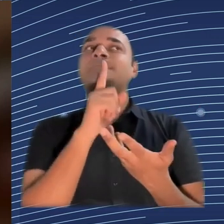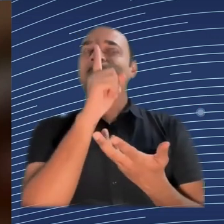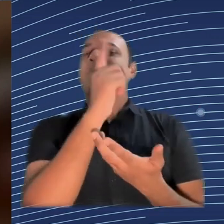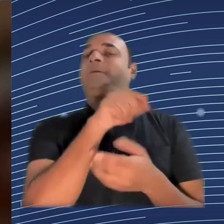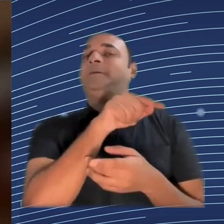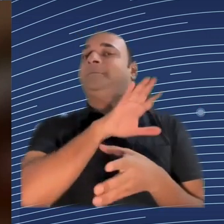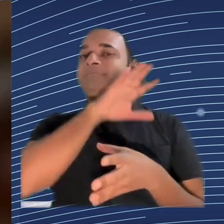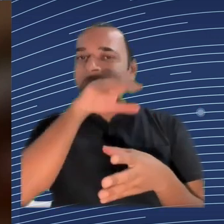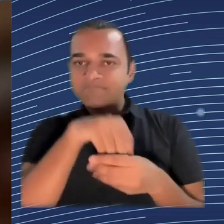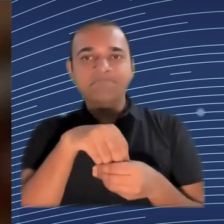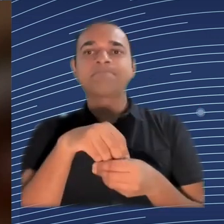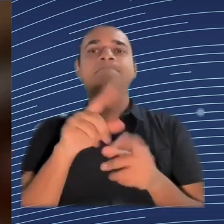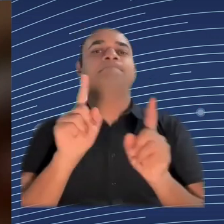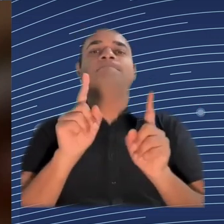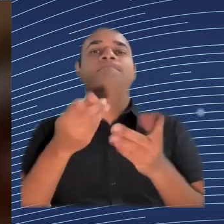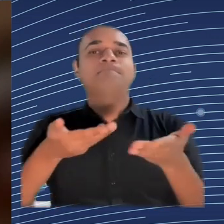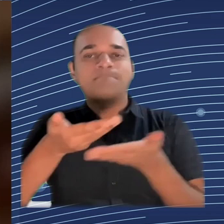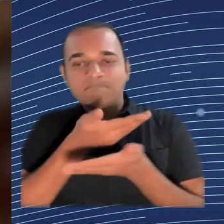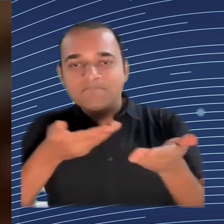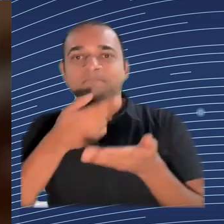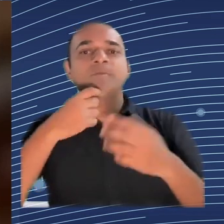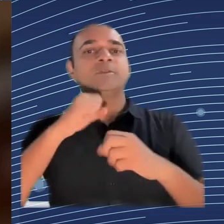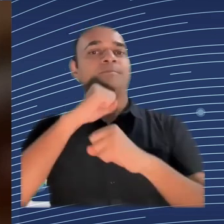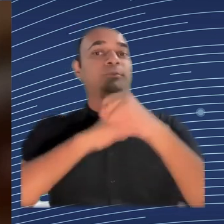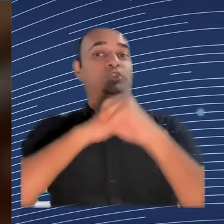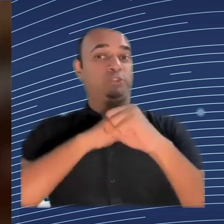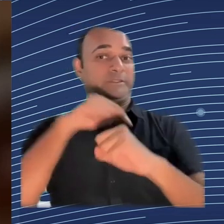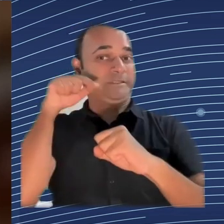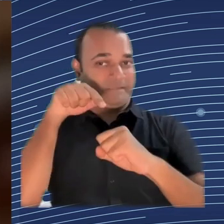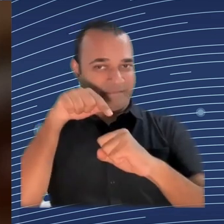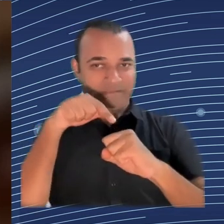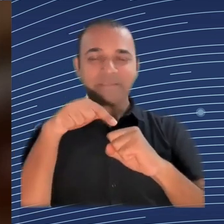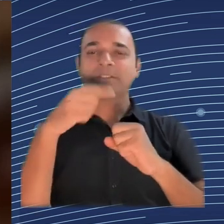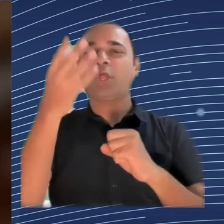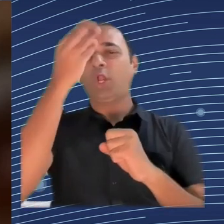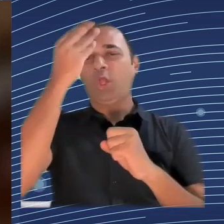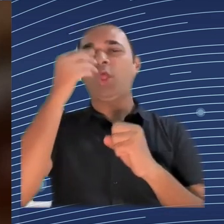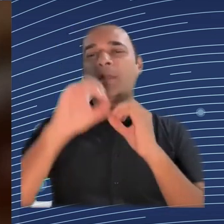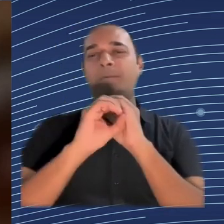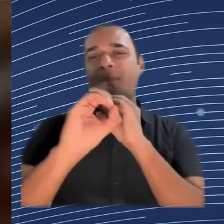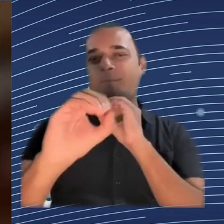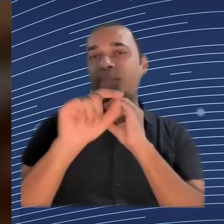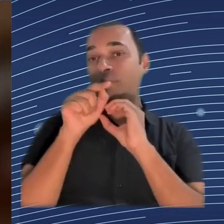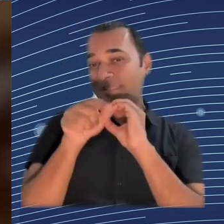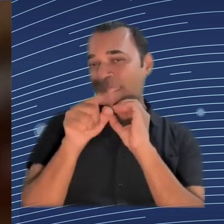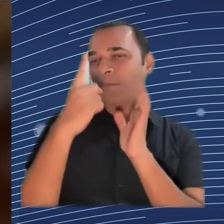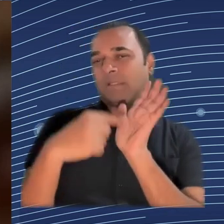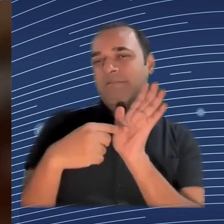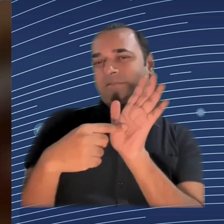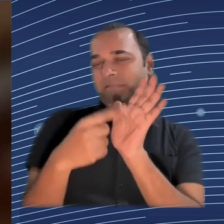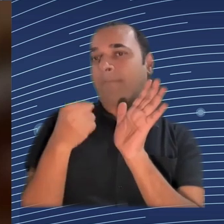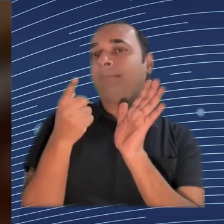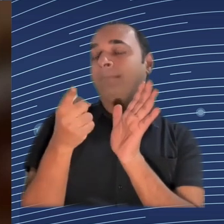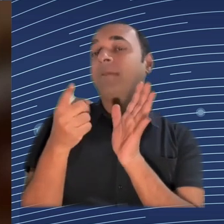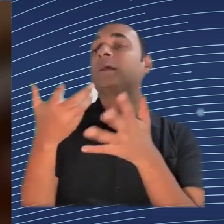knowledge about organizational procedures is being internalized and to some extent made invisible in this